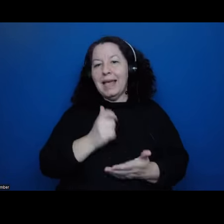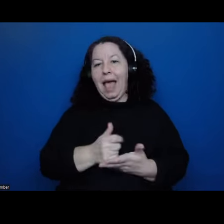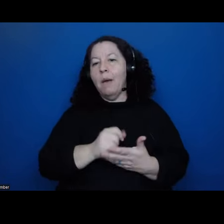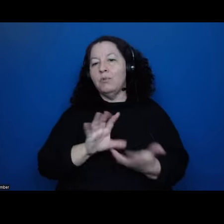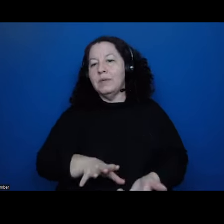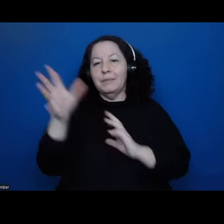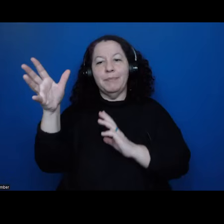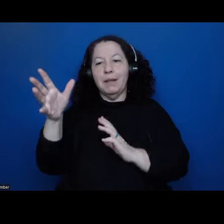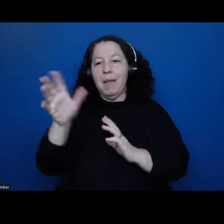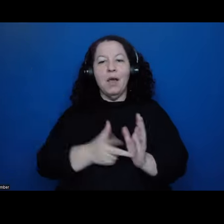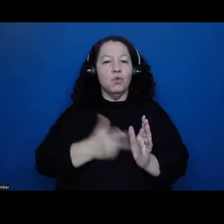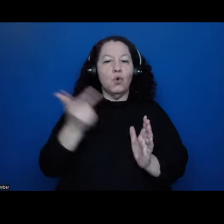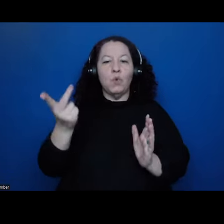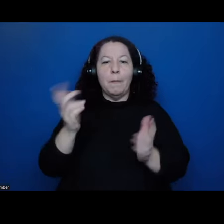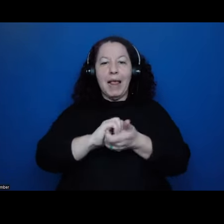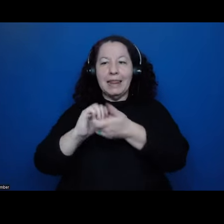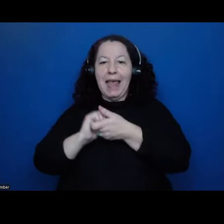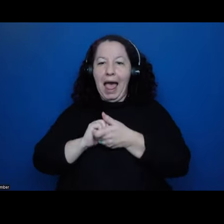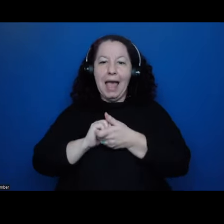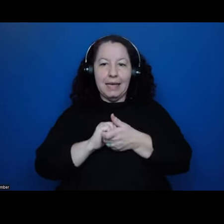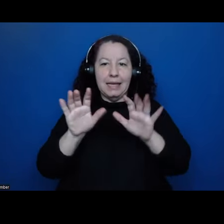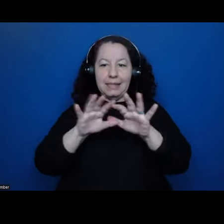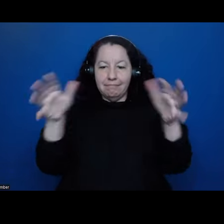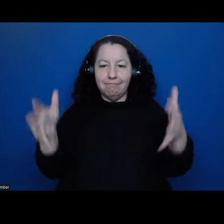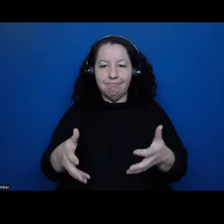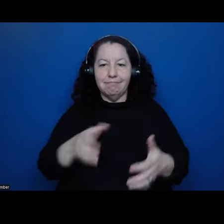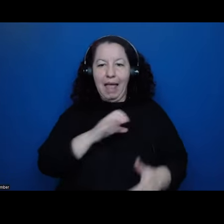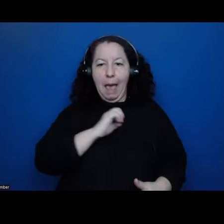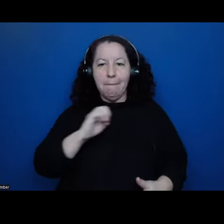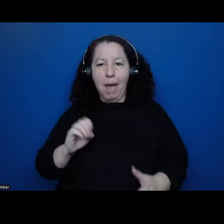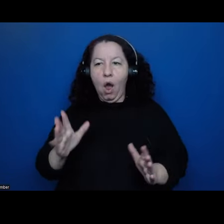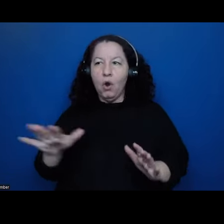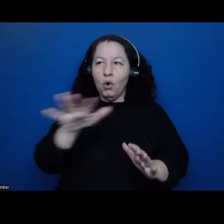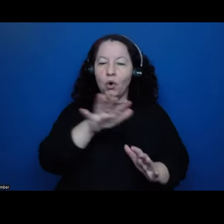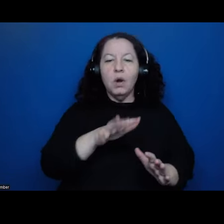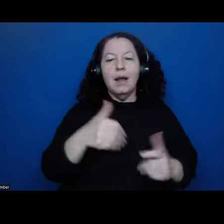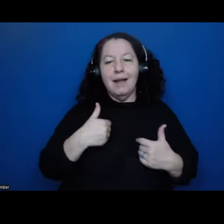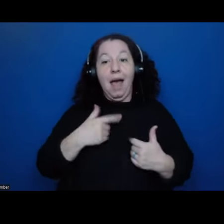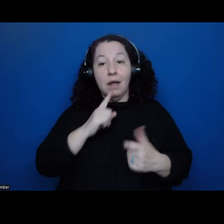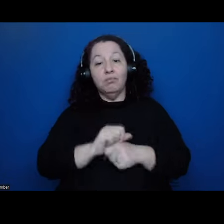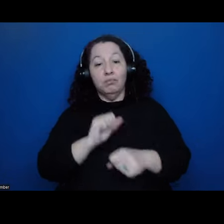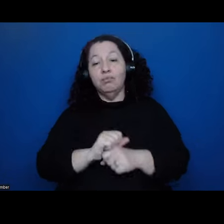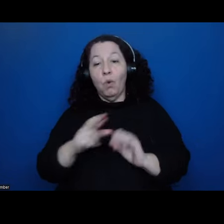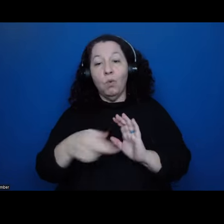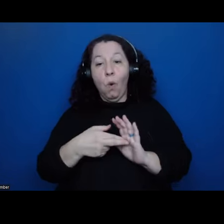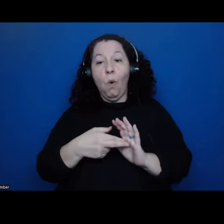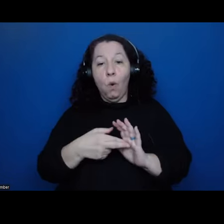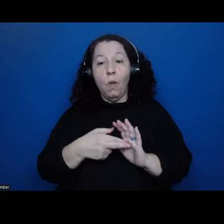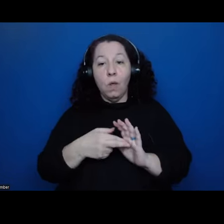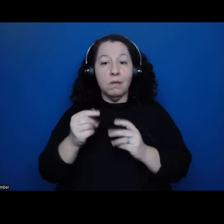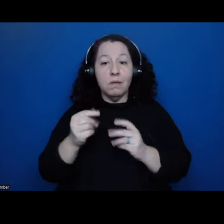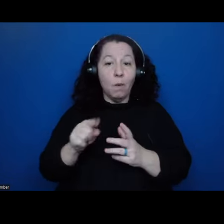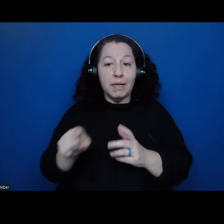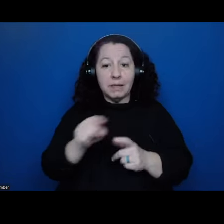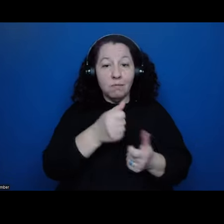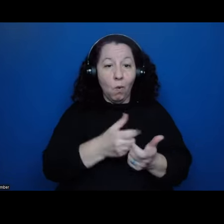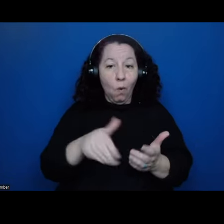alliance empire and certainly had an active role in these events unfolding the way that they did. Then there were later epidemics, like in